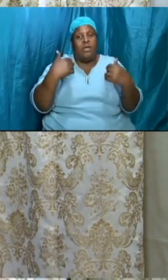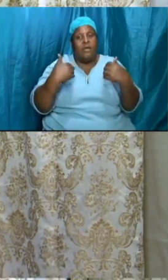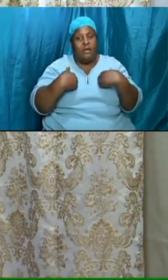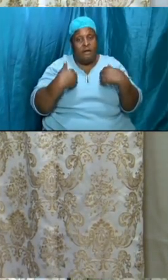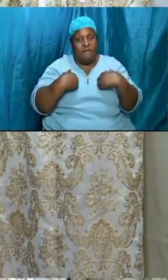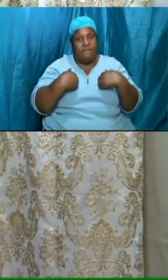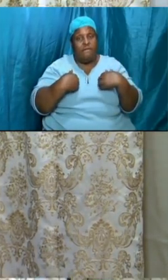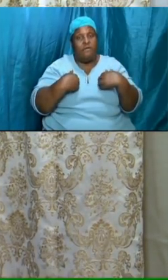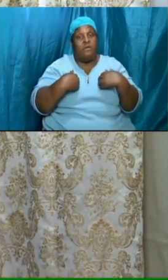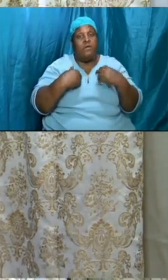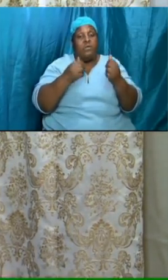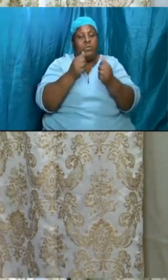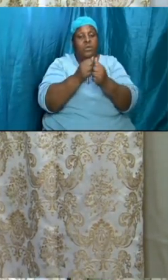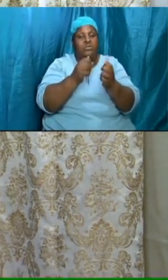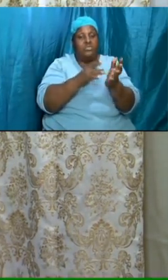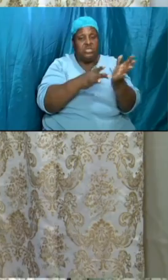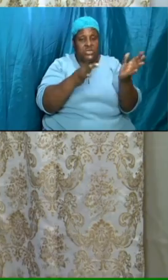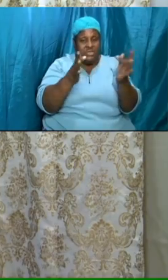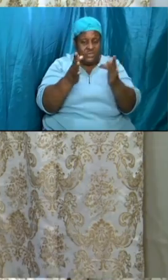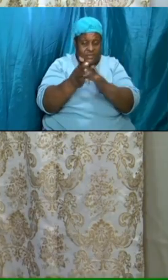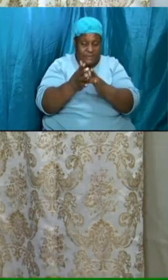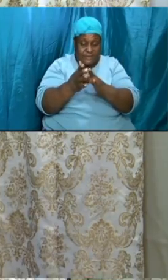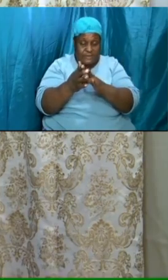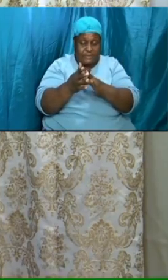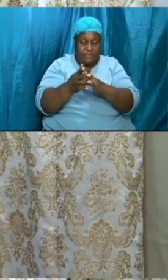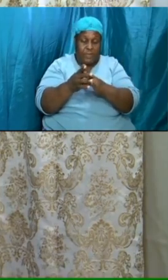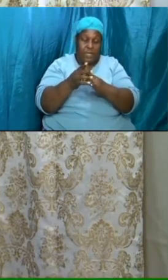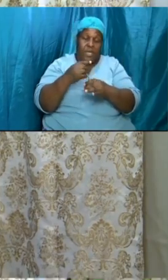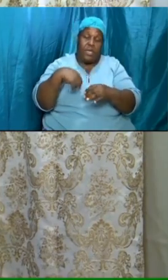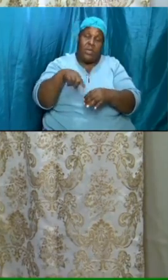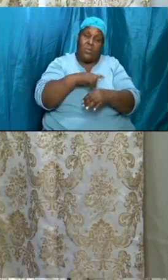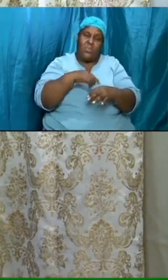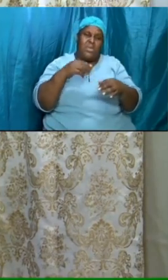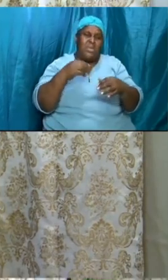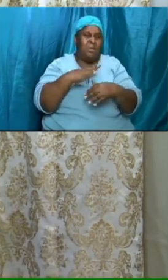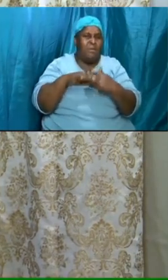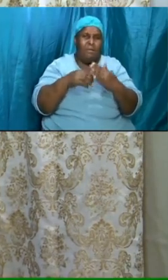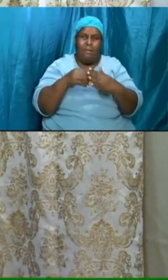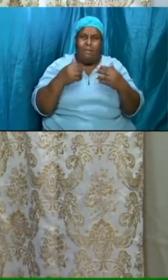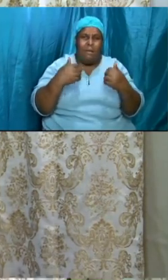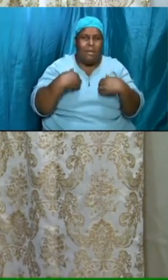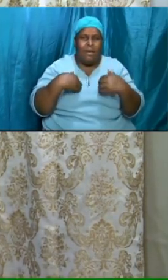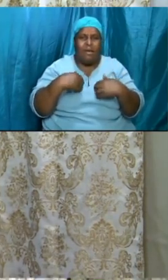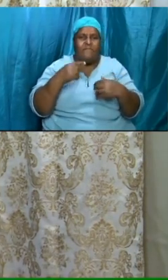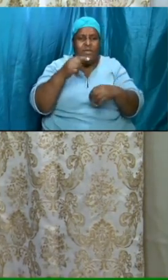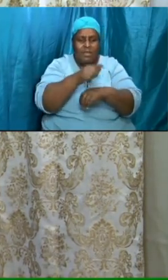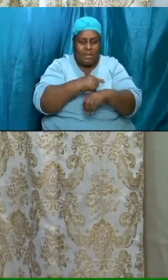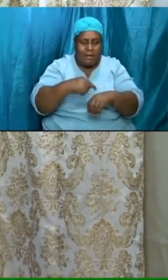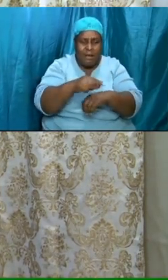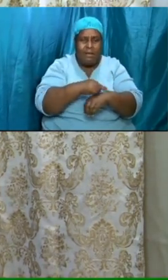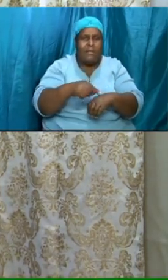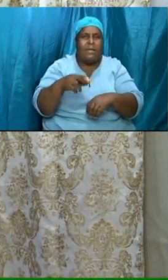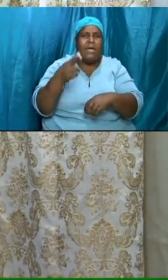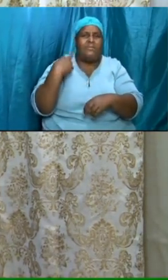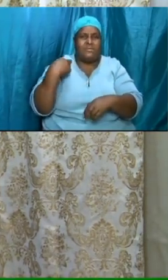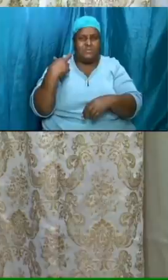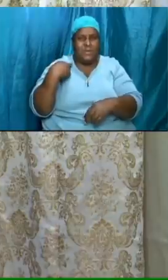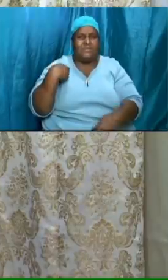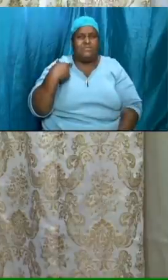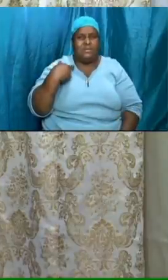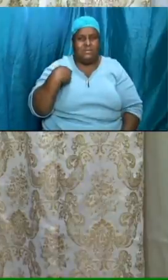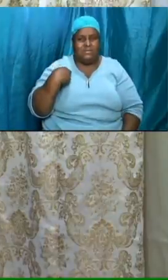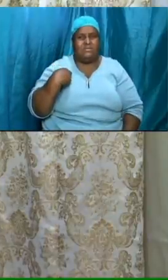yes and we all have a garden we all have responsibility we all